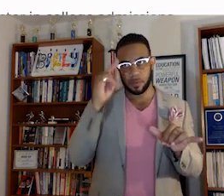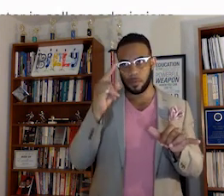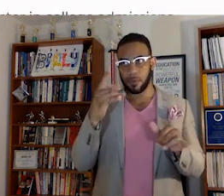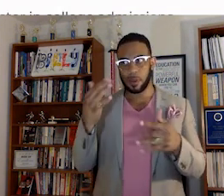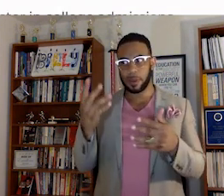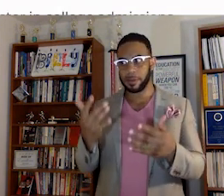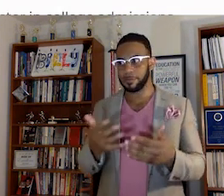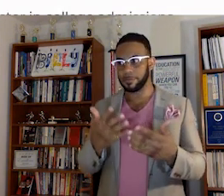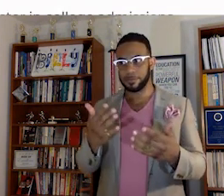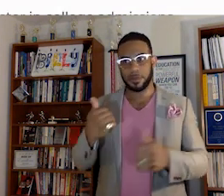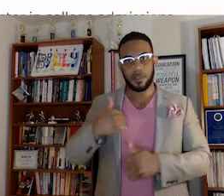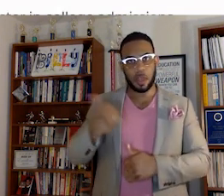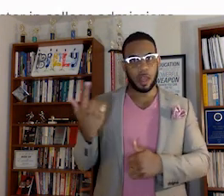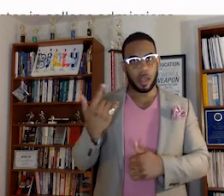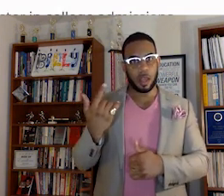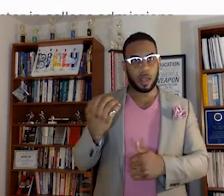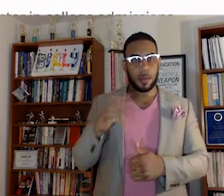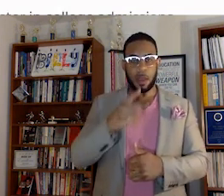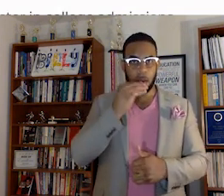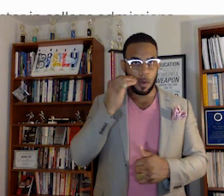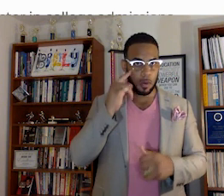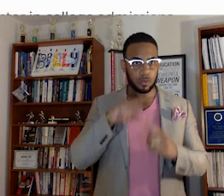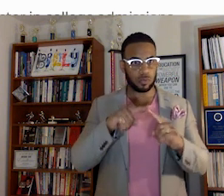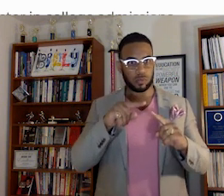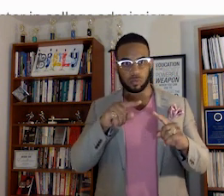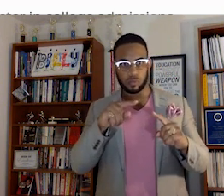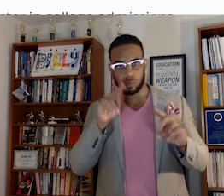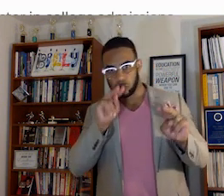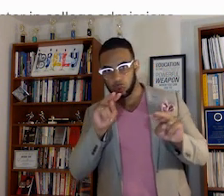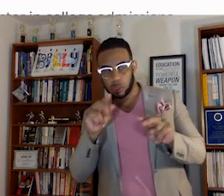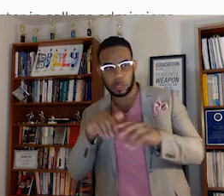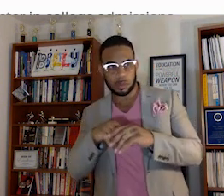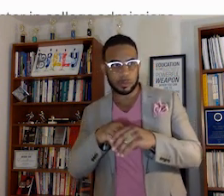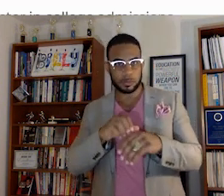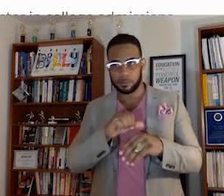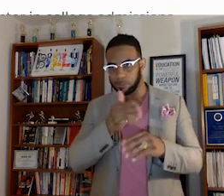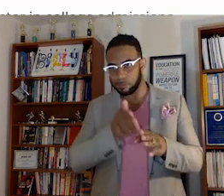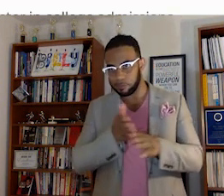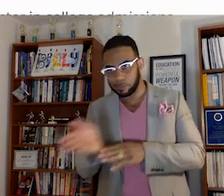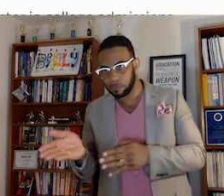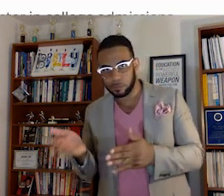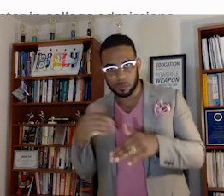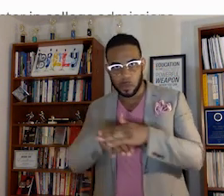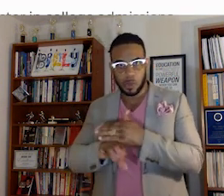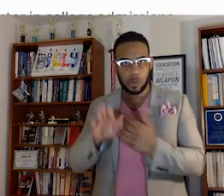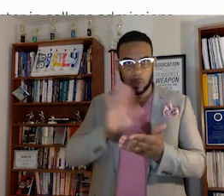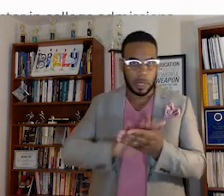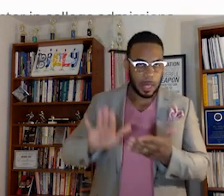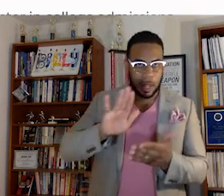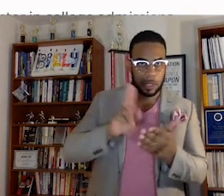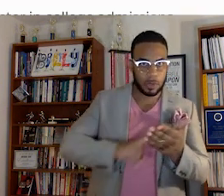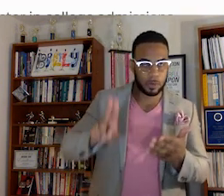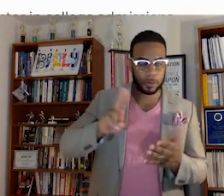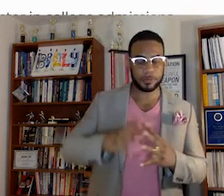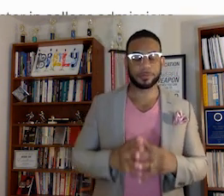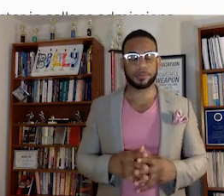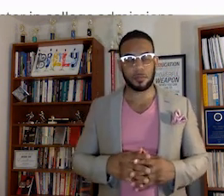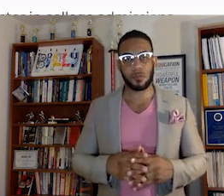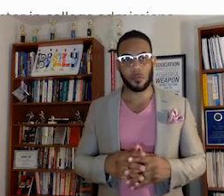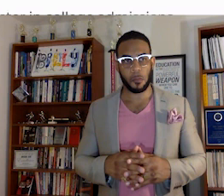veterans coming back home to look into Nate enroll in college and universities.